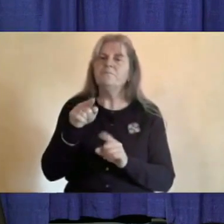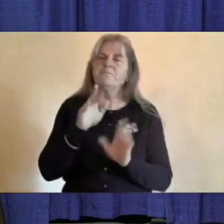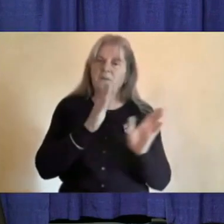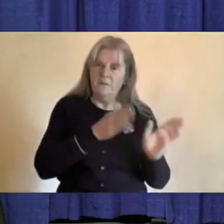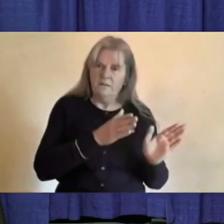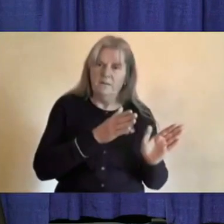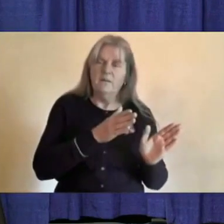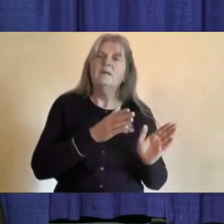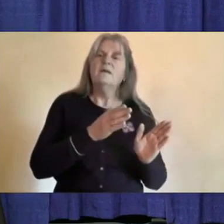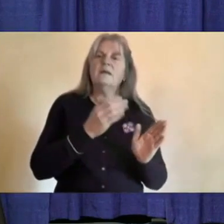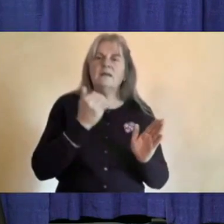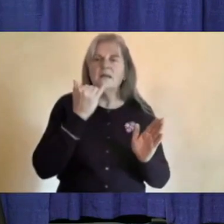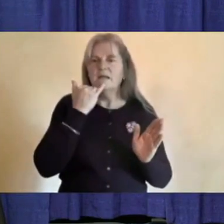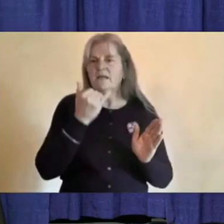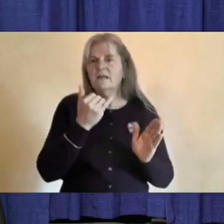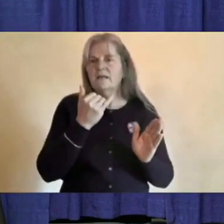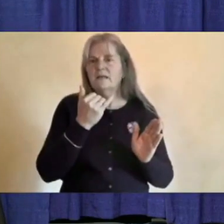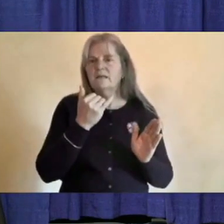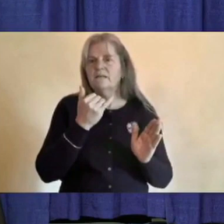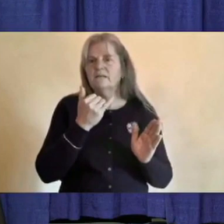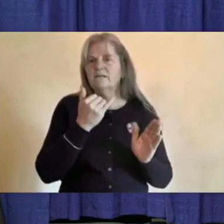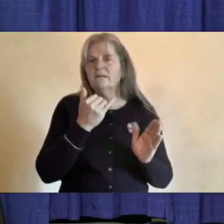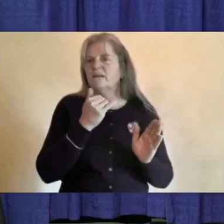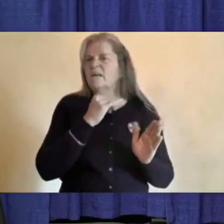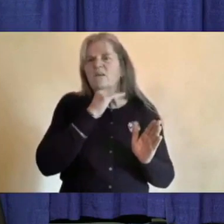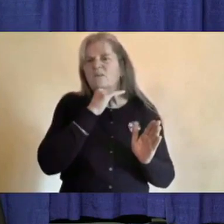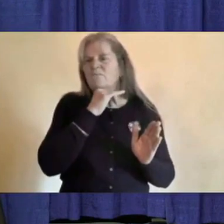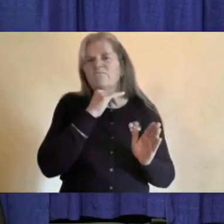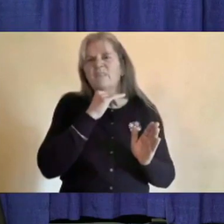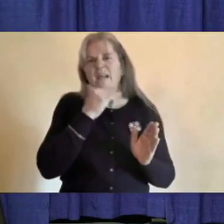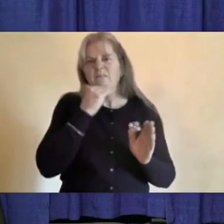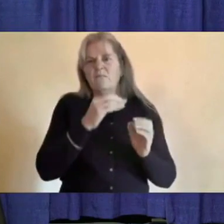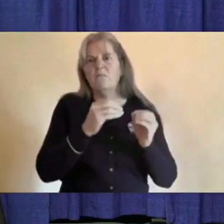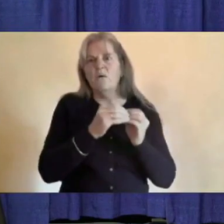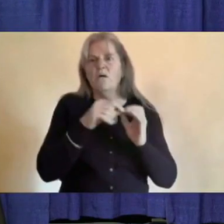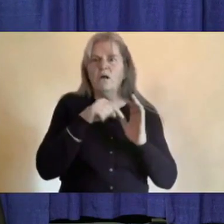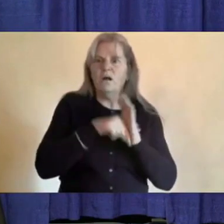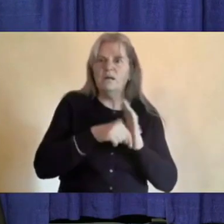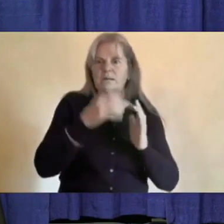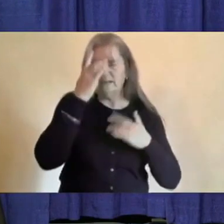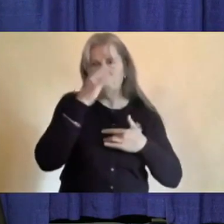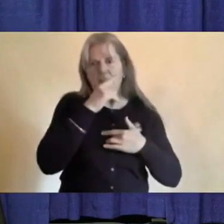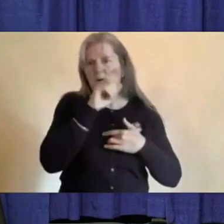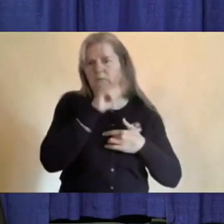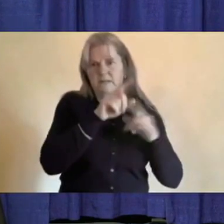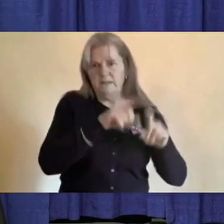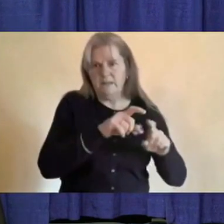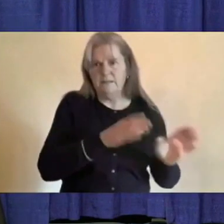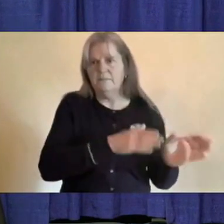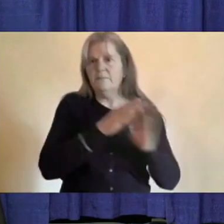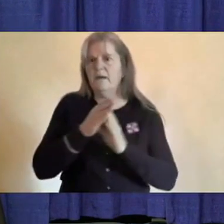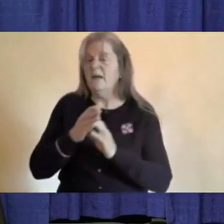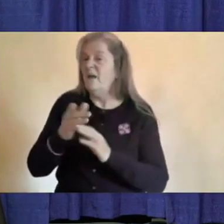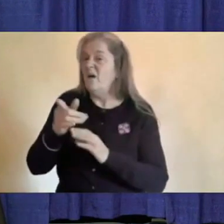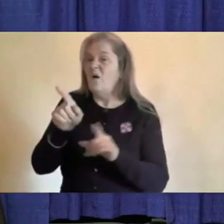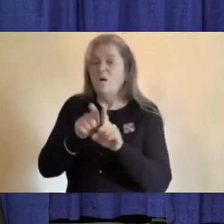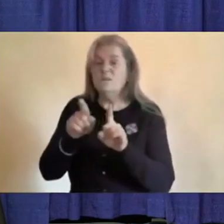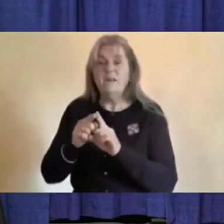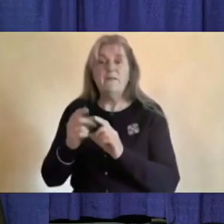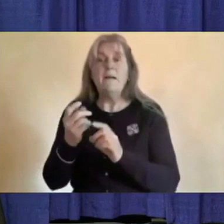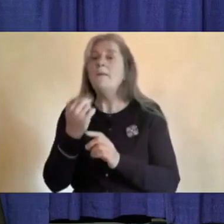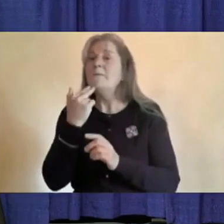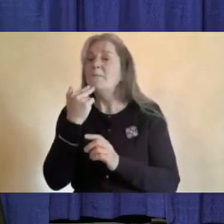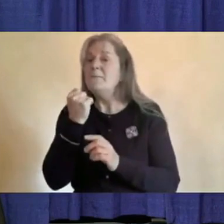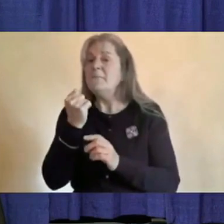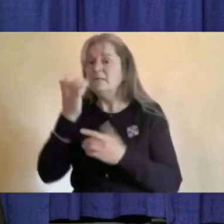illness.